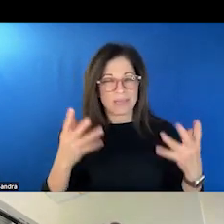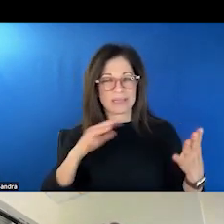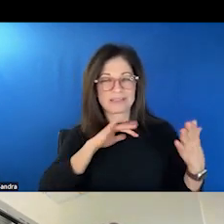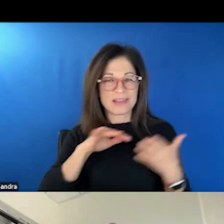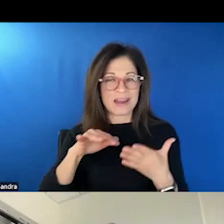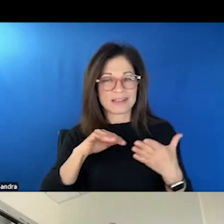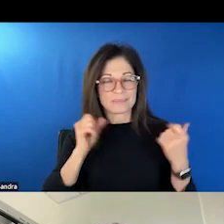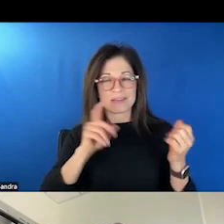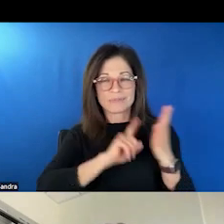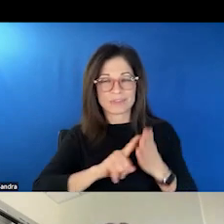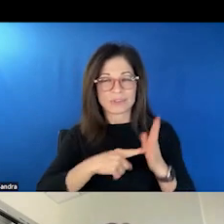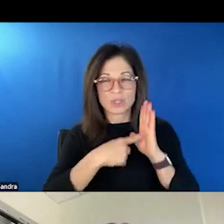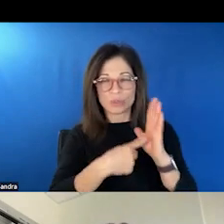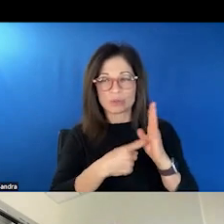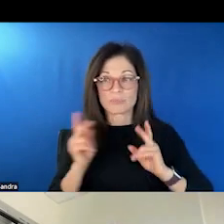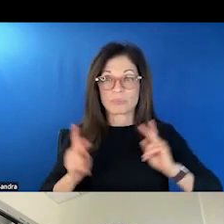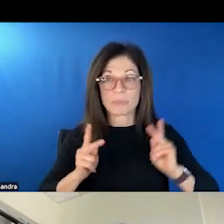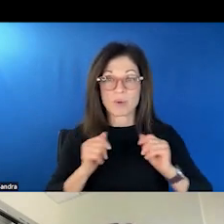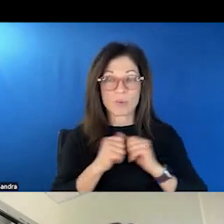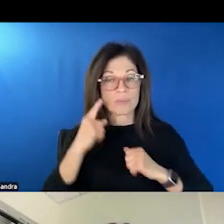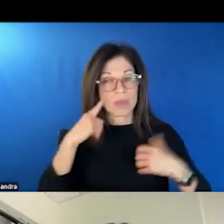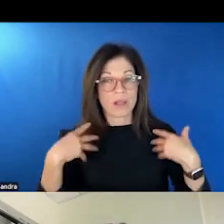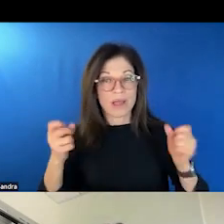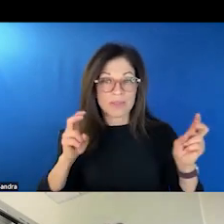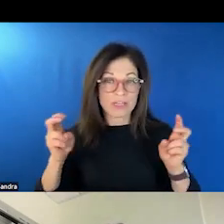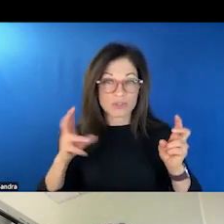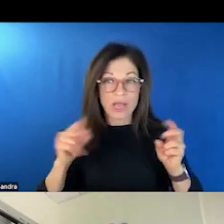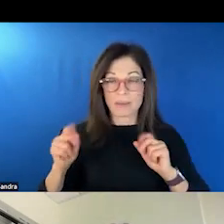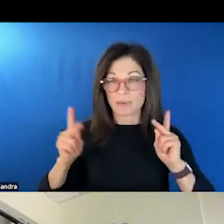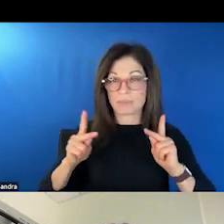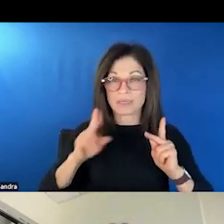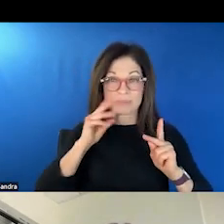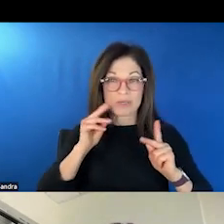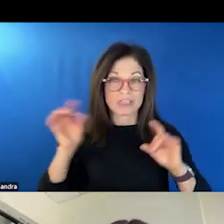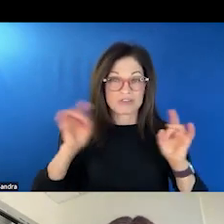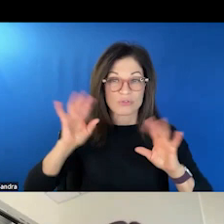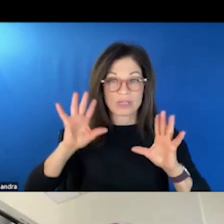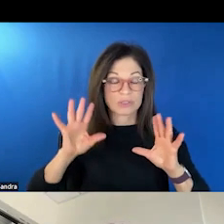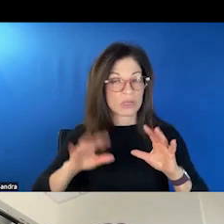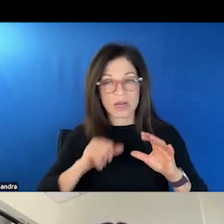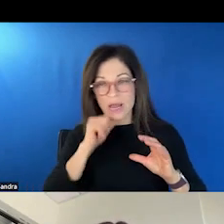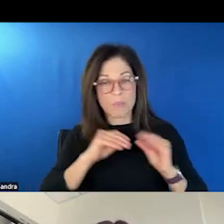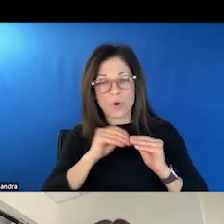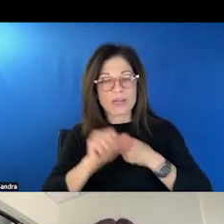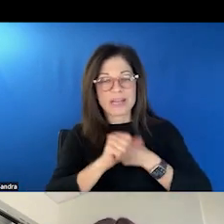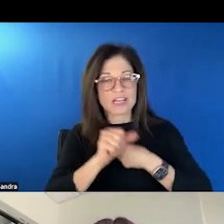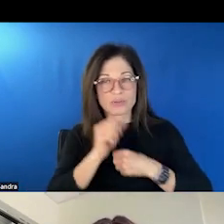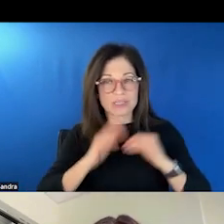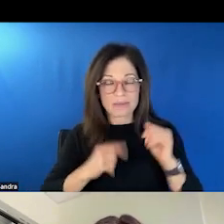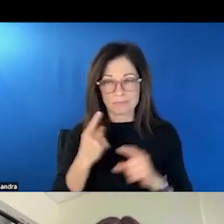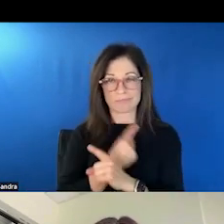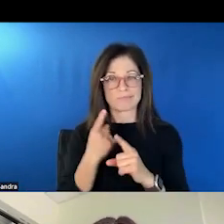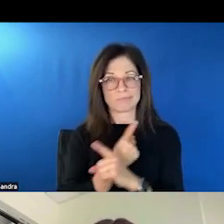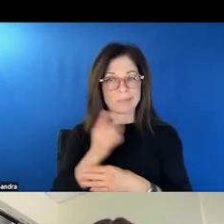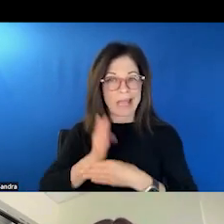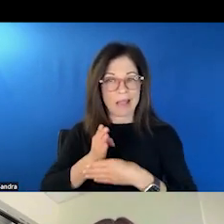shows that people with mental health issues and people in mental health crisis are no more dangerous than, you know, your average person and